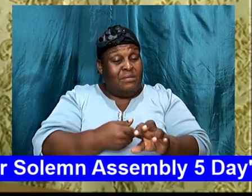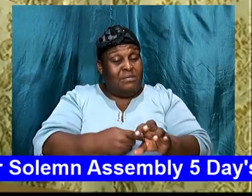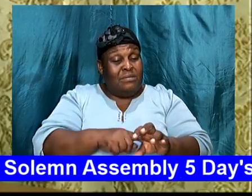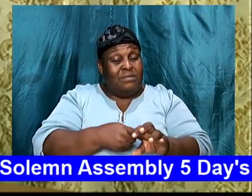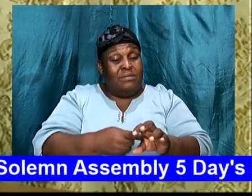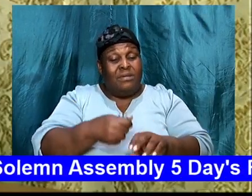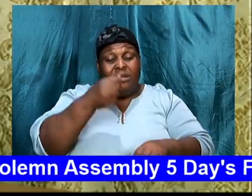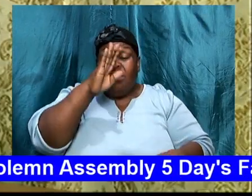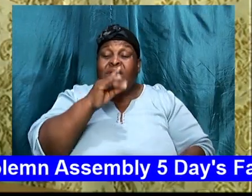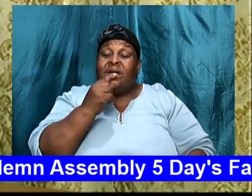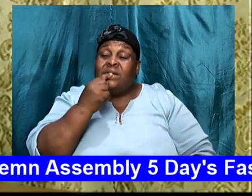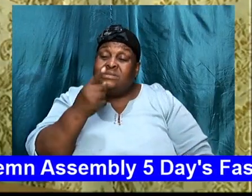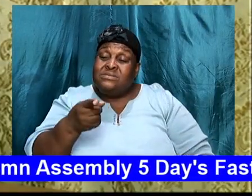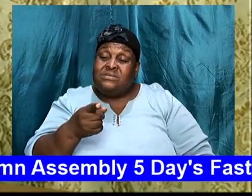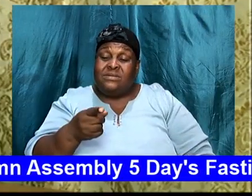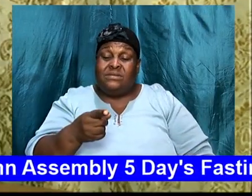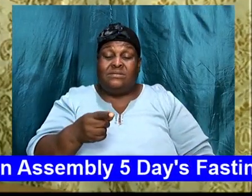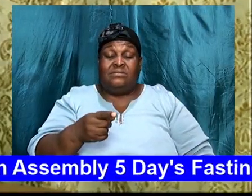God said,